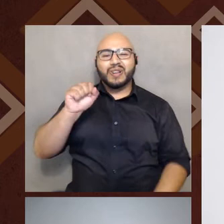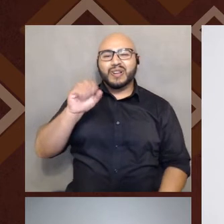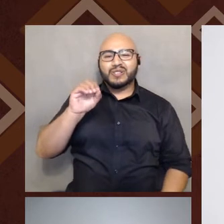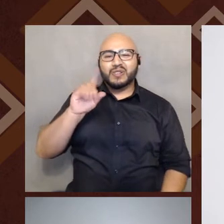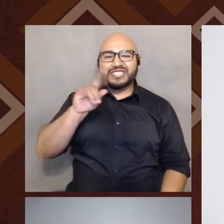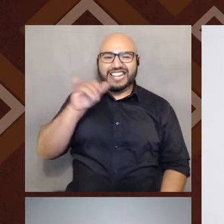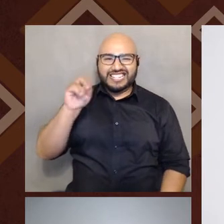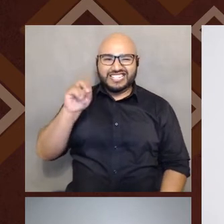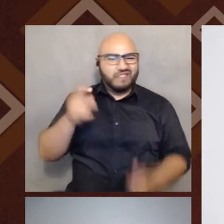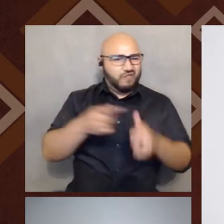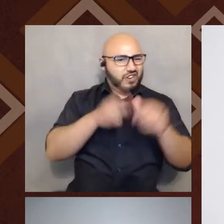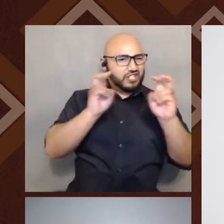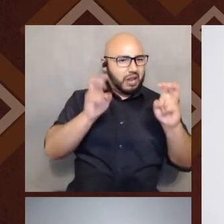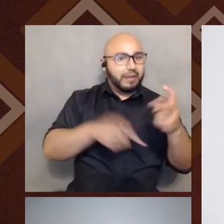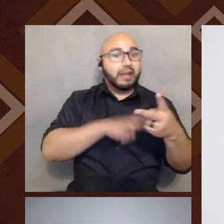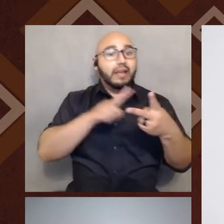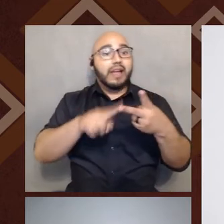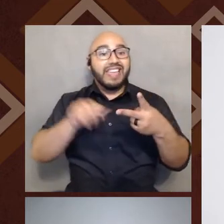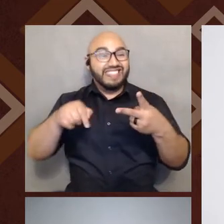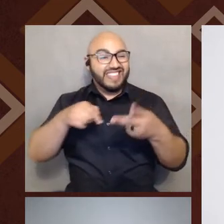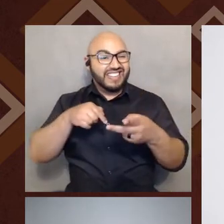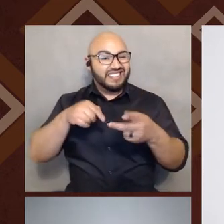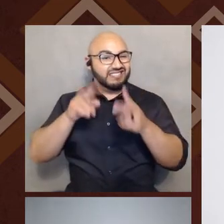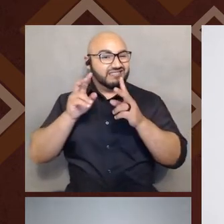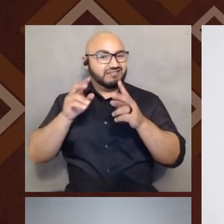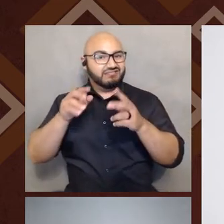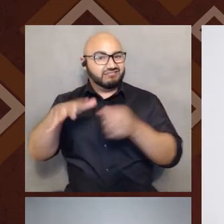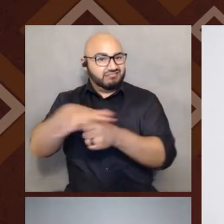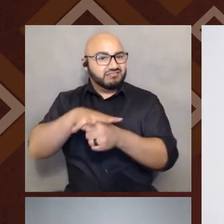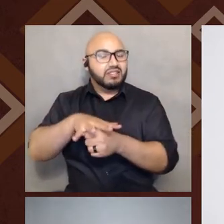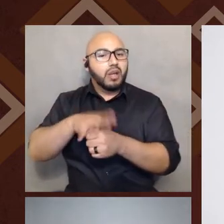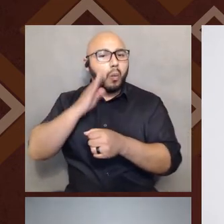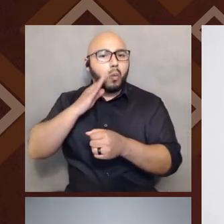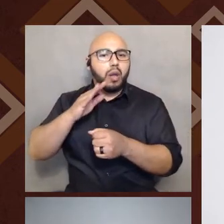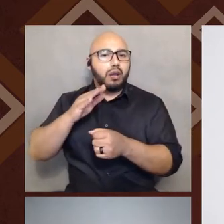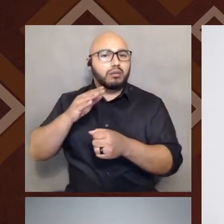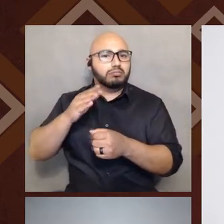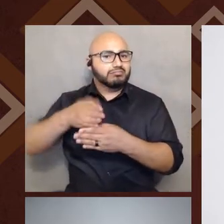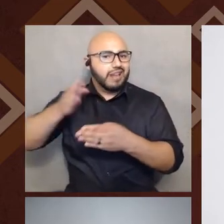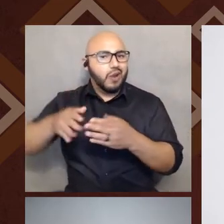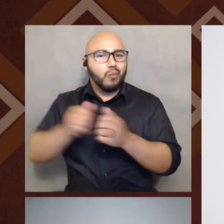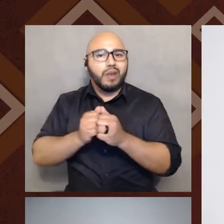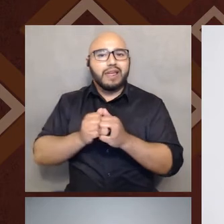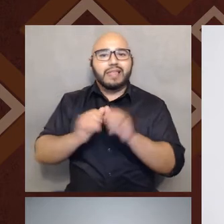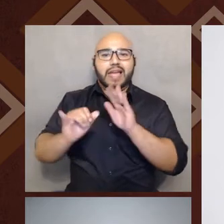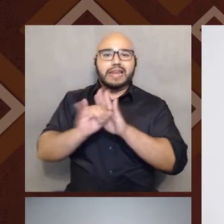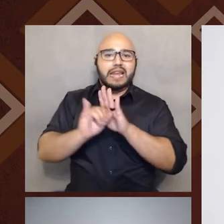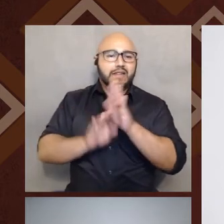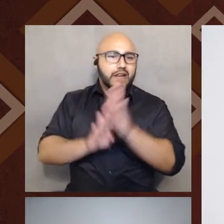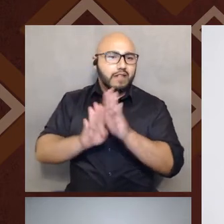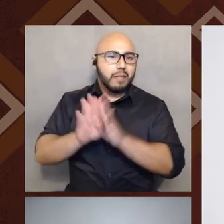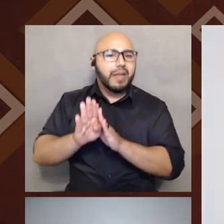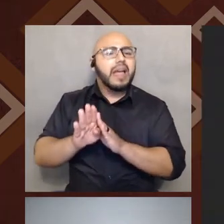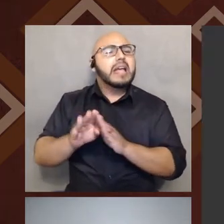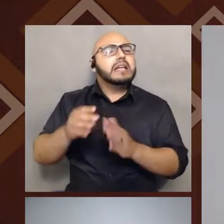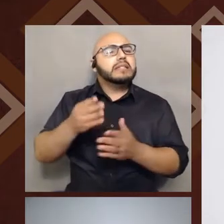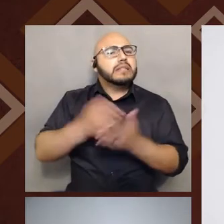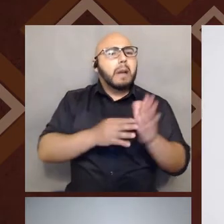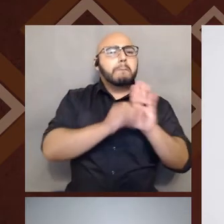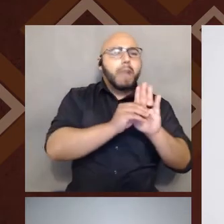going to wrap up with this section, this specific section on identity development. And there's a couple of models and approaches that I'll discuss.